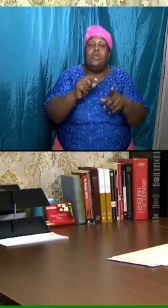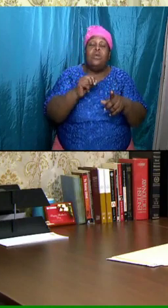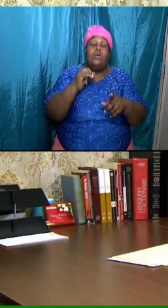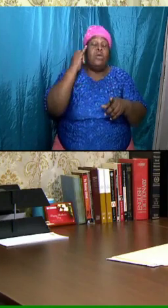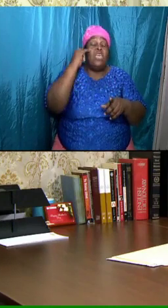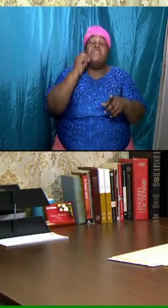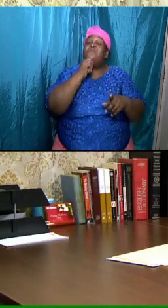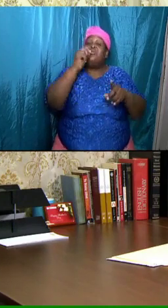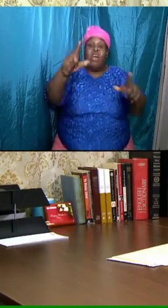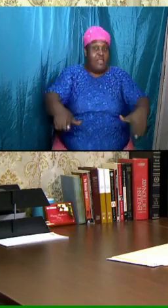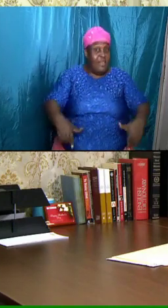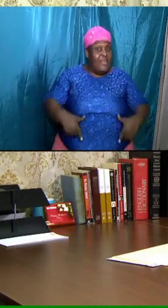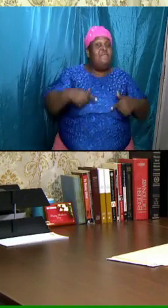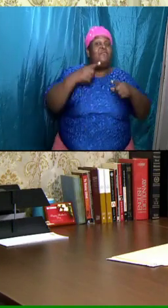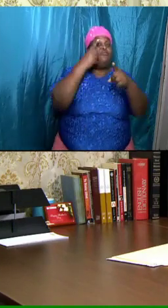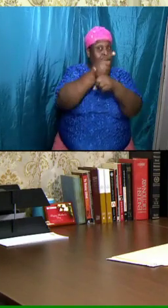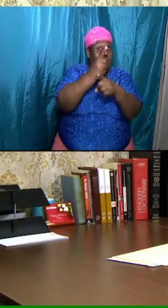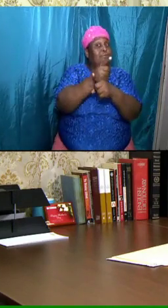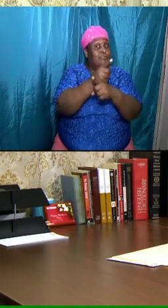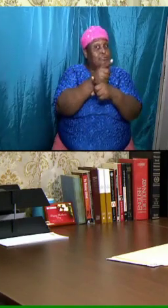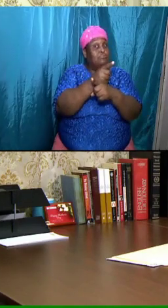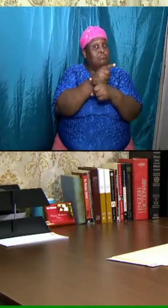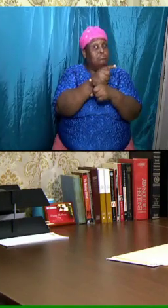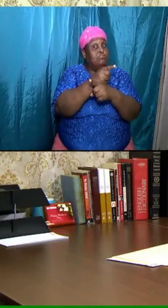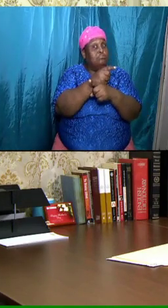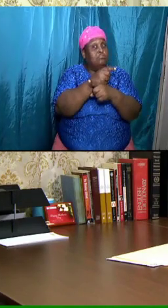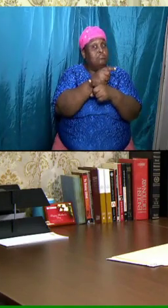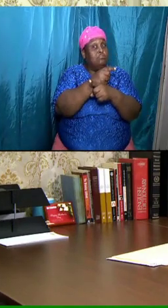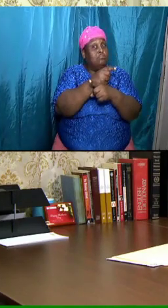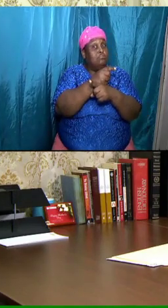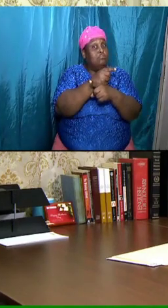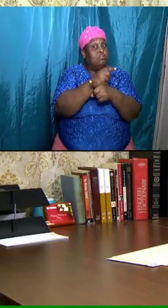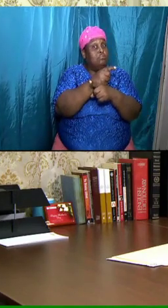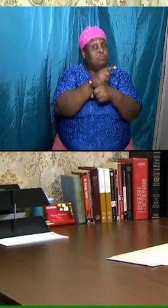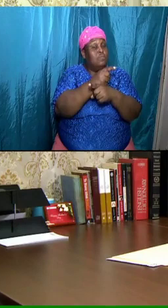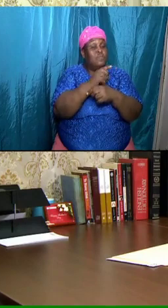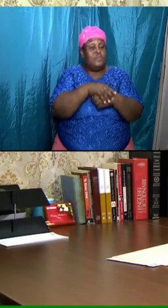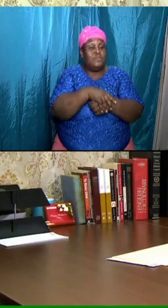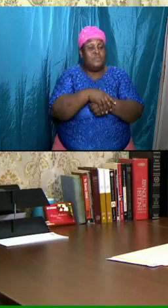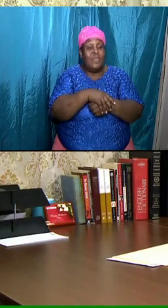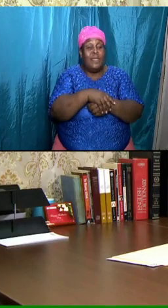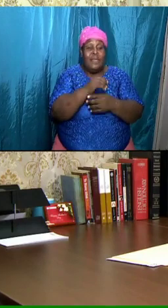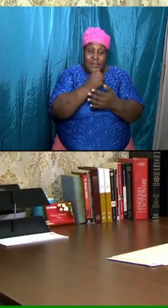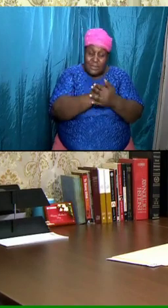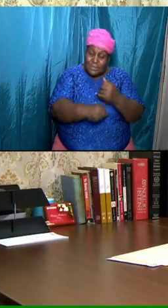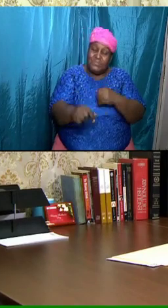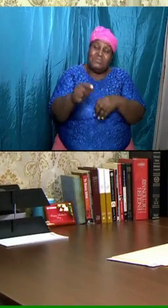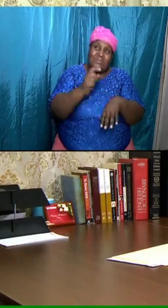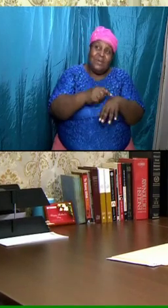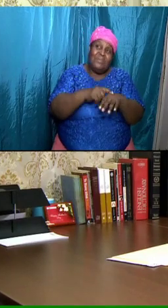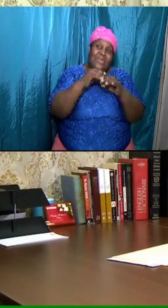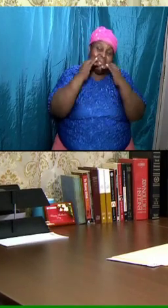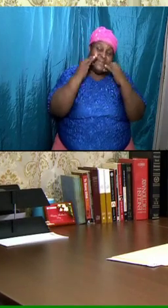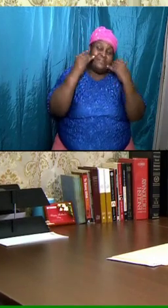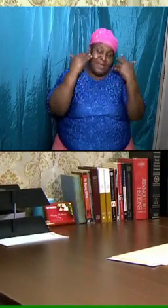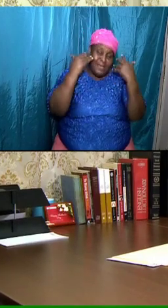I love to talk the truth, know, sometimes I smile, but I'm serious as a judge.